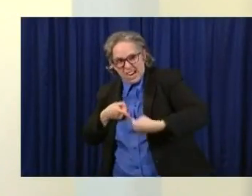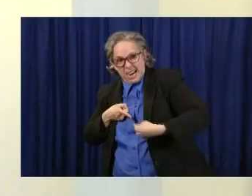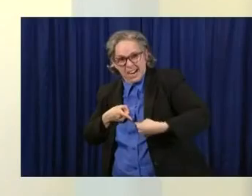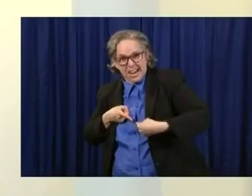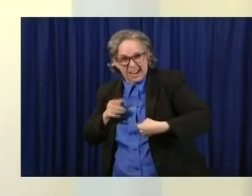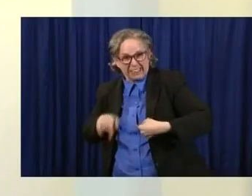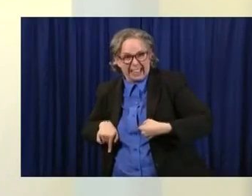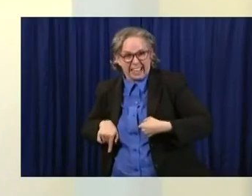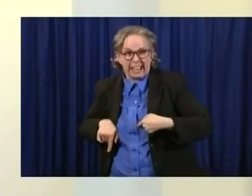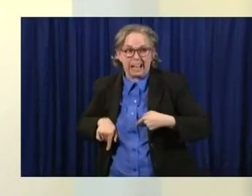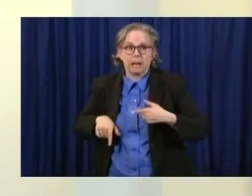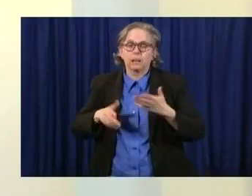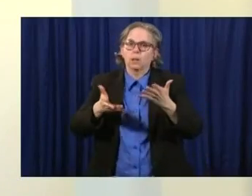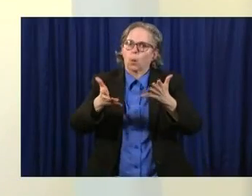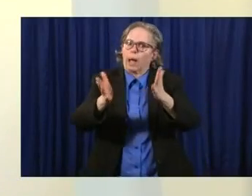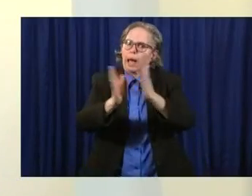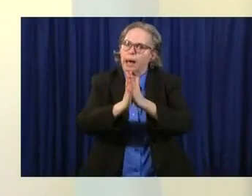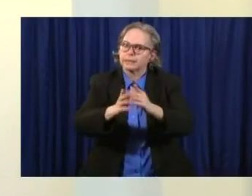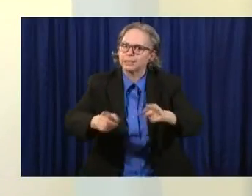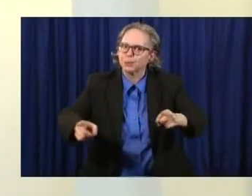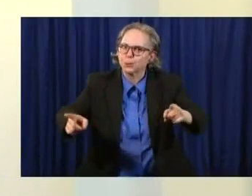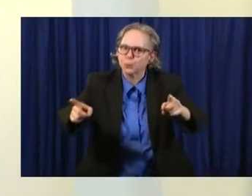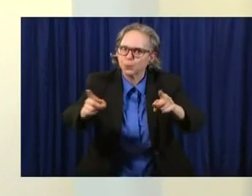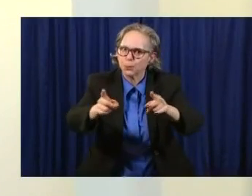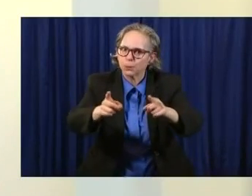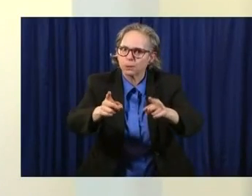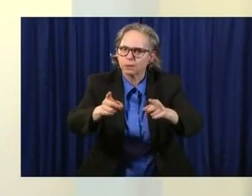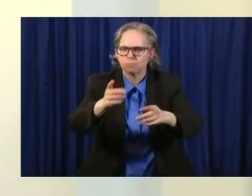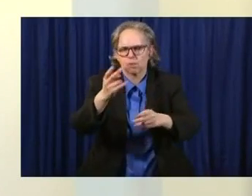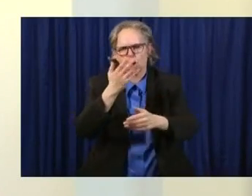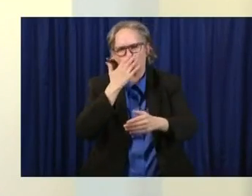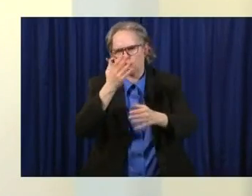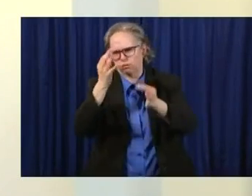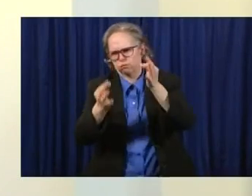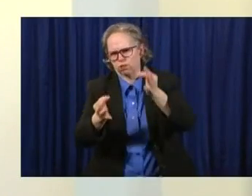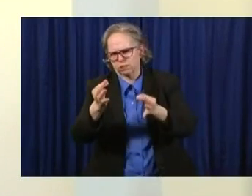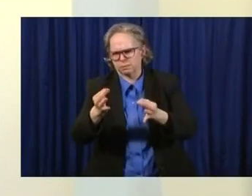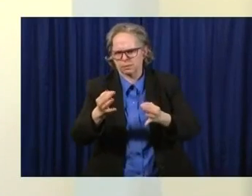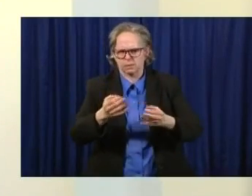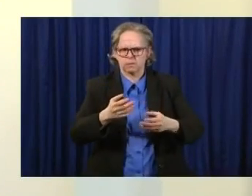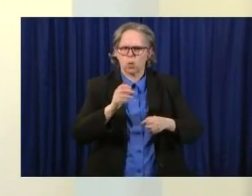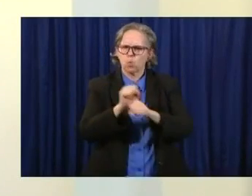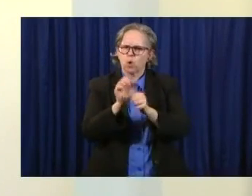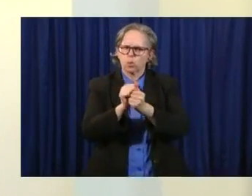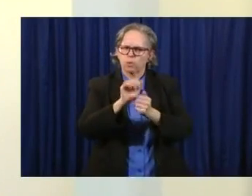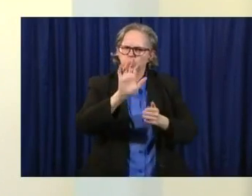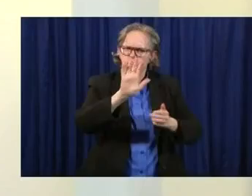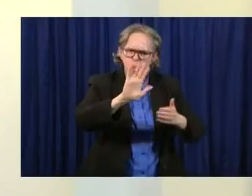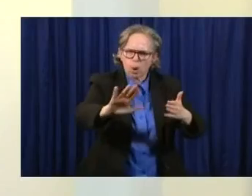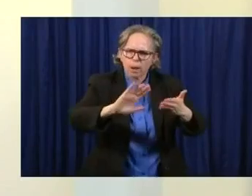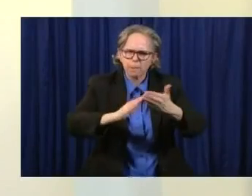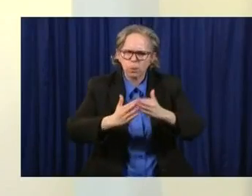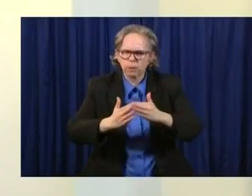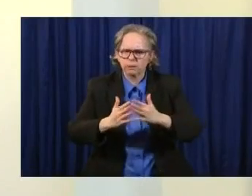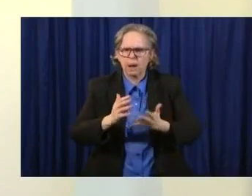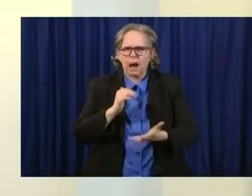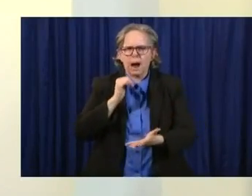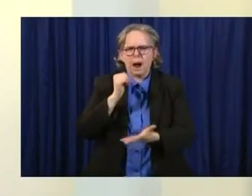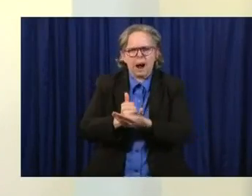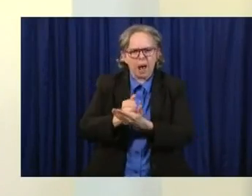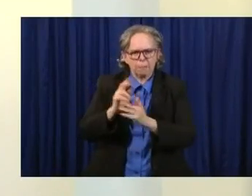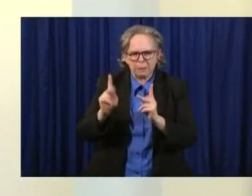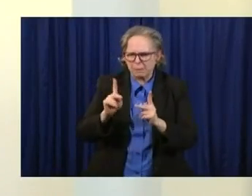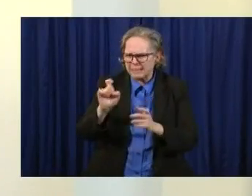everything you can do. Use your judgment. Work with your community. Help those who can't be helped. Help those people who